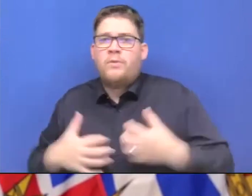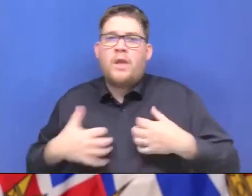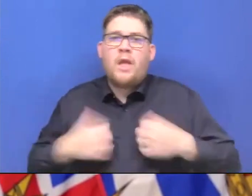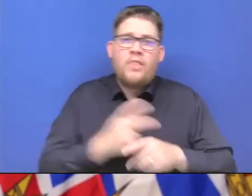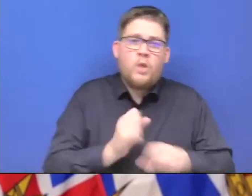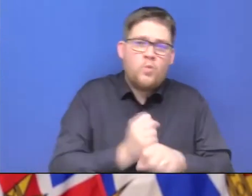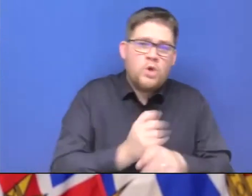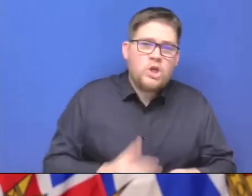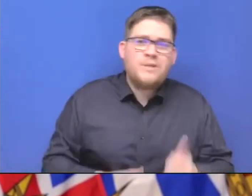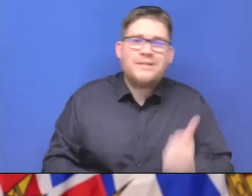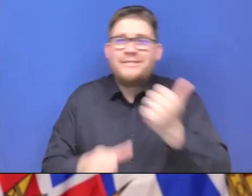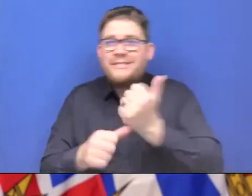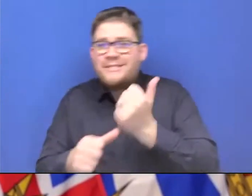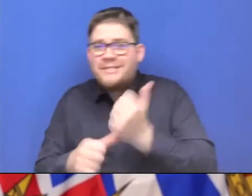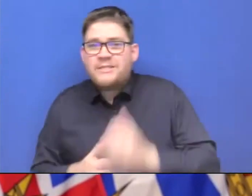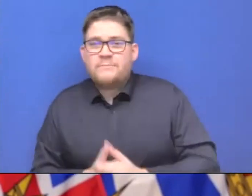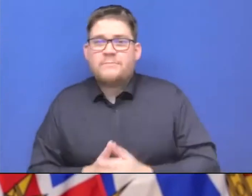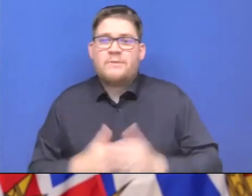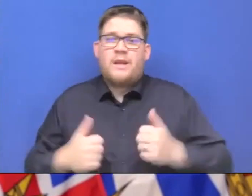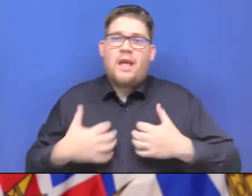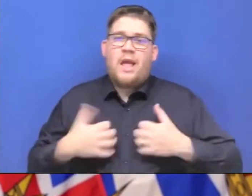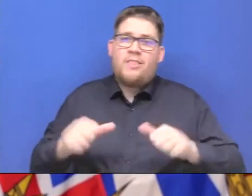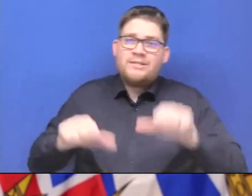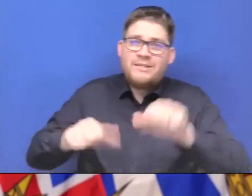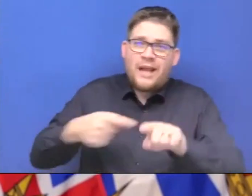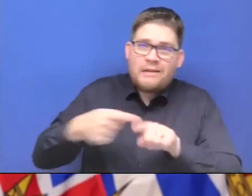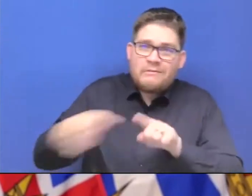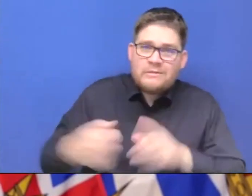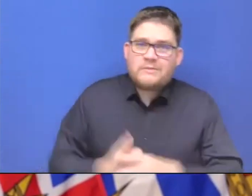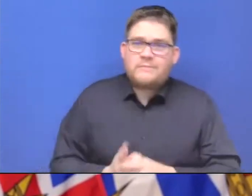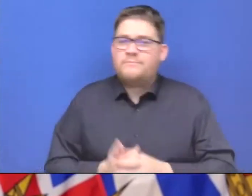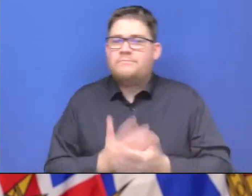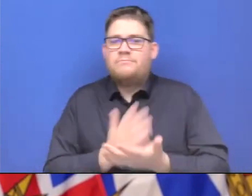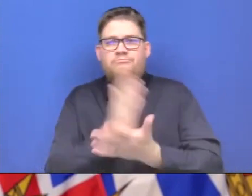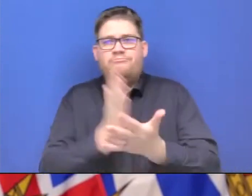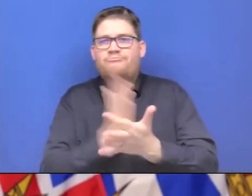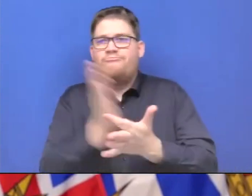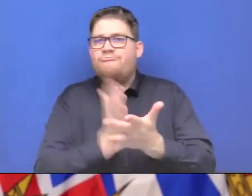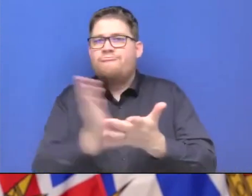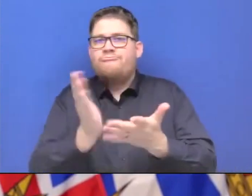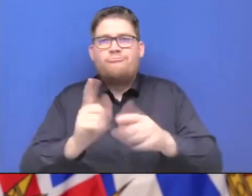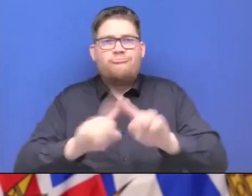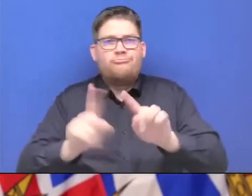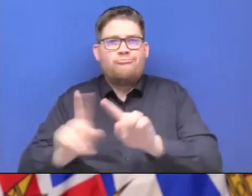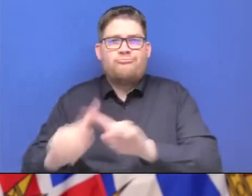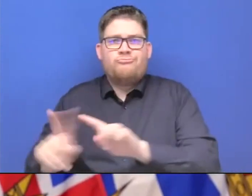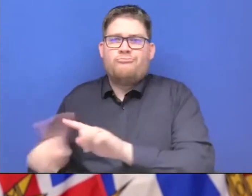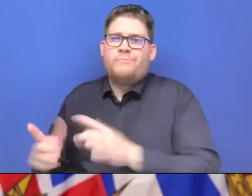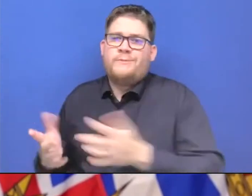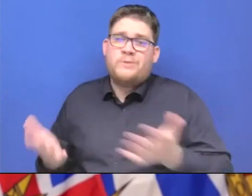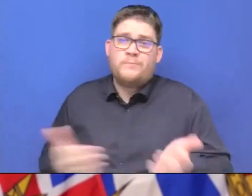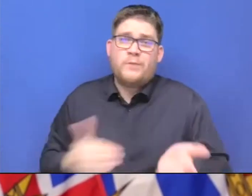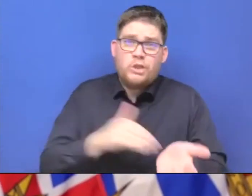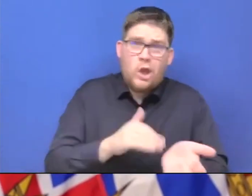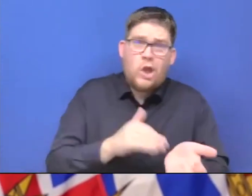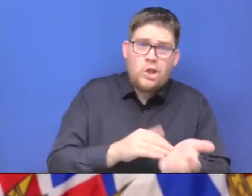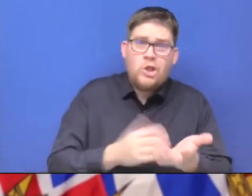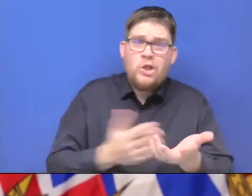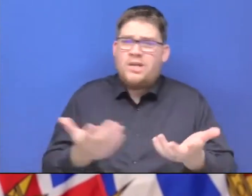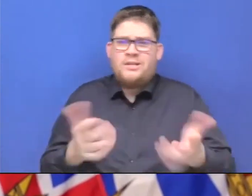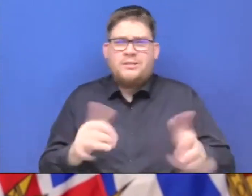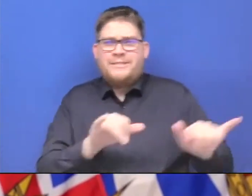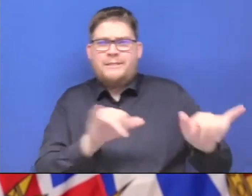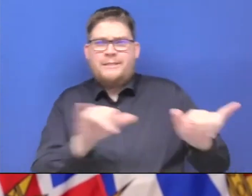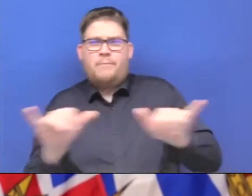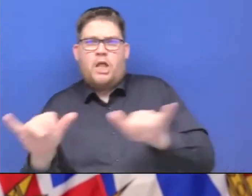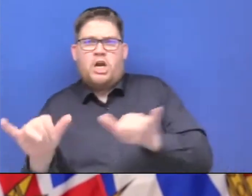health sciences professionals, overall, in the large numbers, and indeed doctors, have very similar rates of vaccination, all